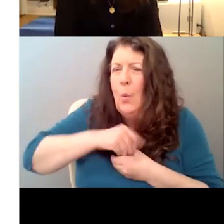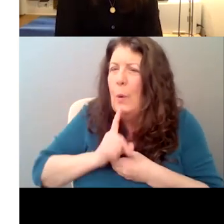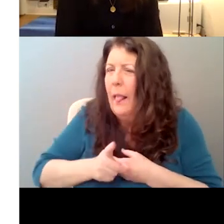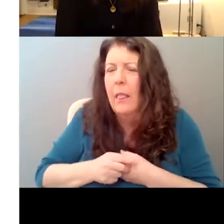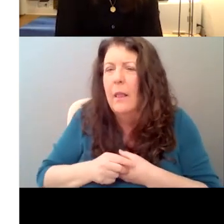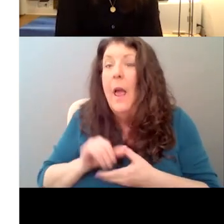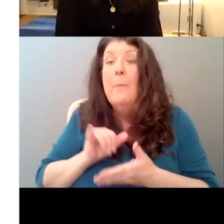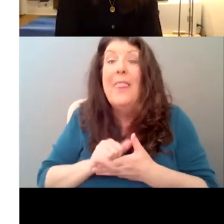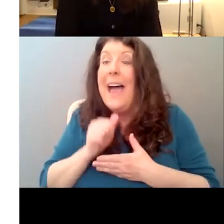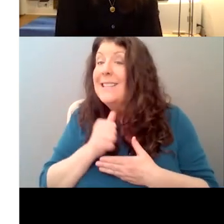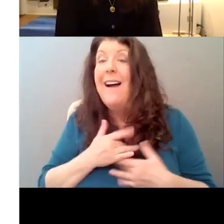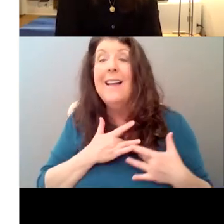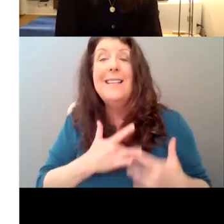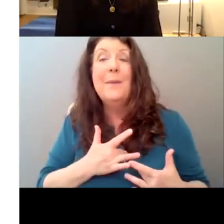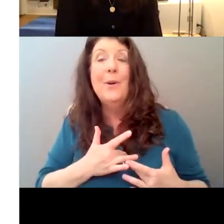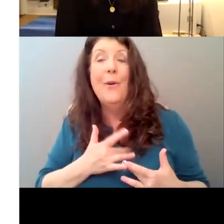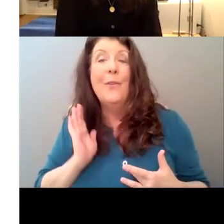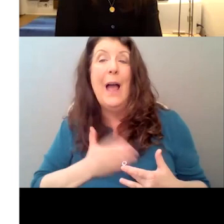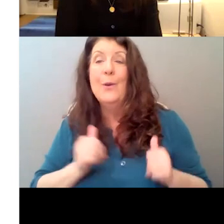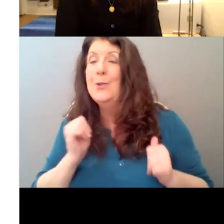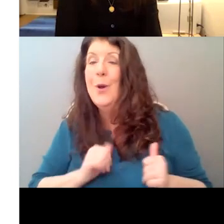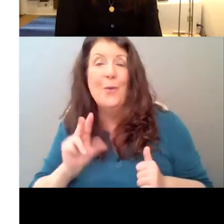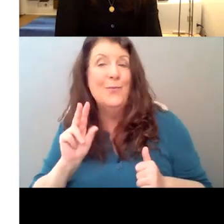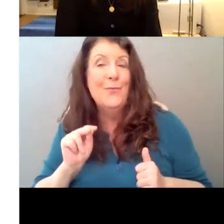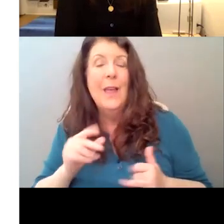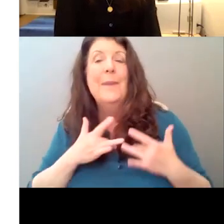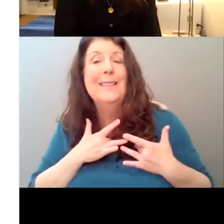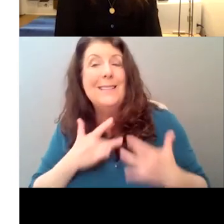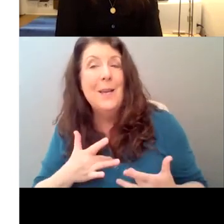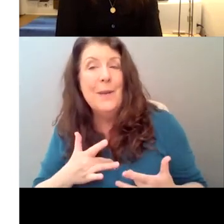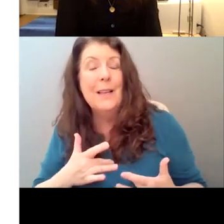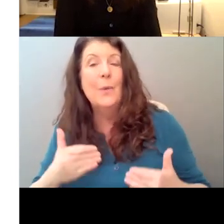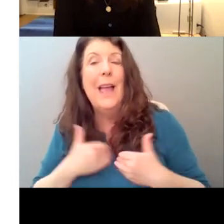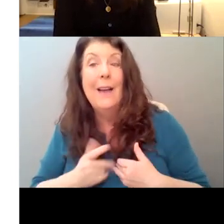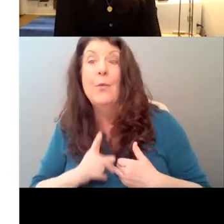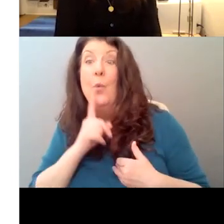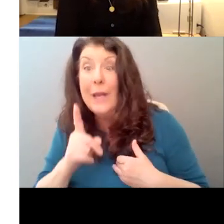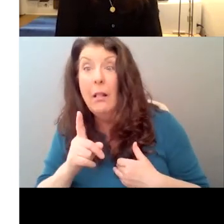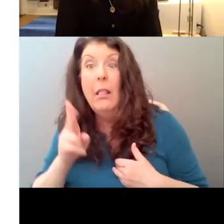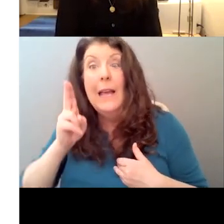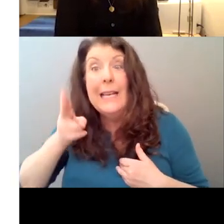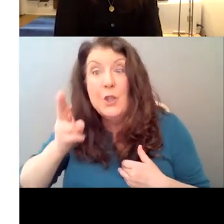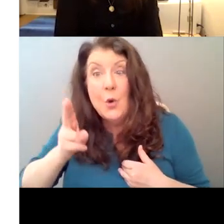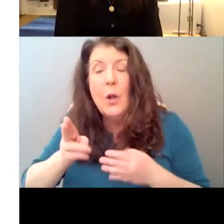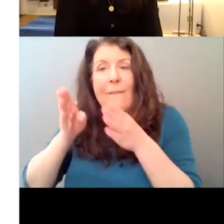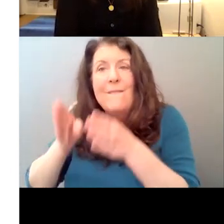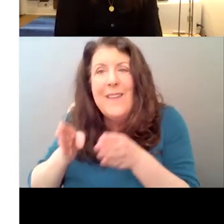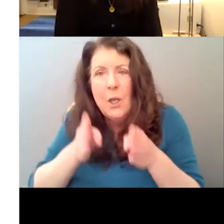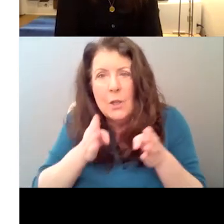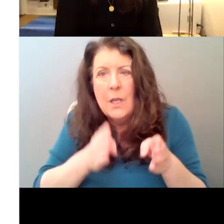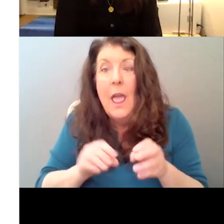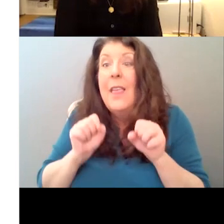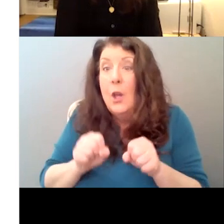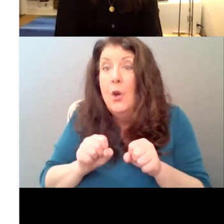typical for us because typically we are having people who were really there and had some tangential relationship. Like, you know, even like